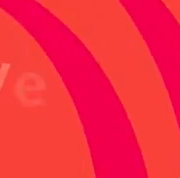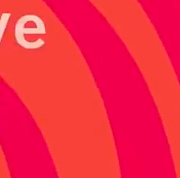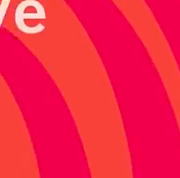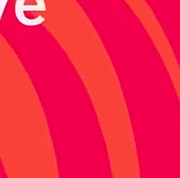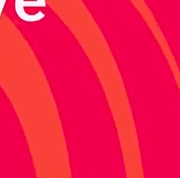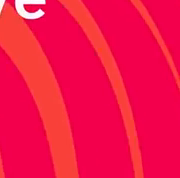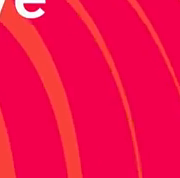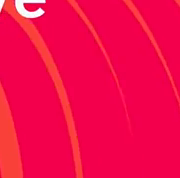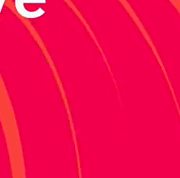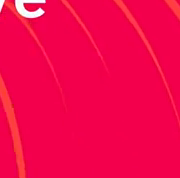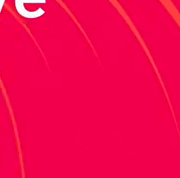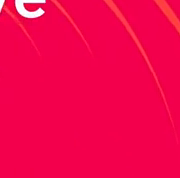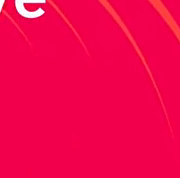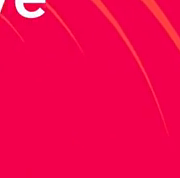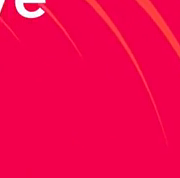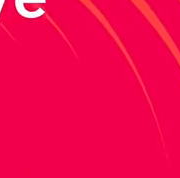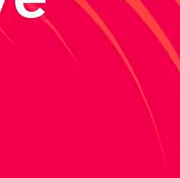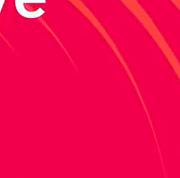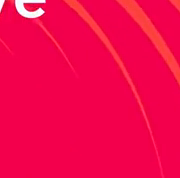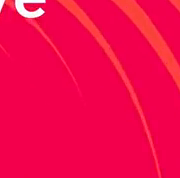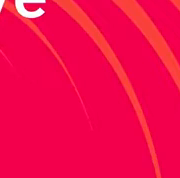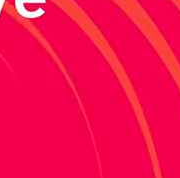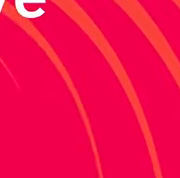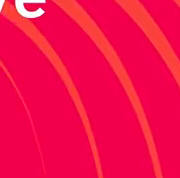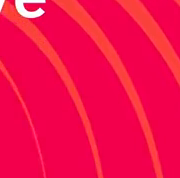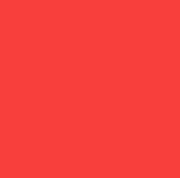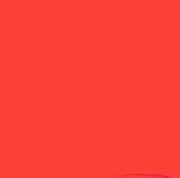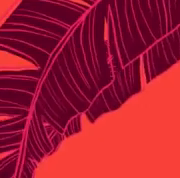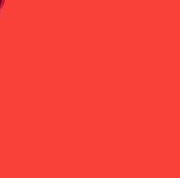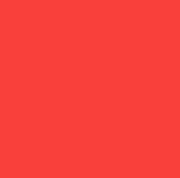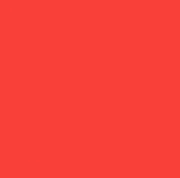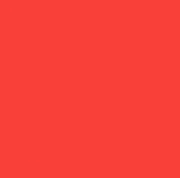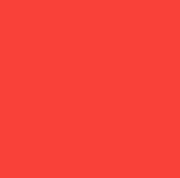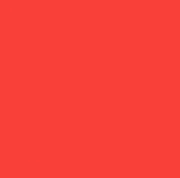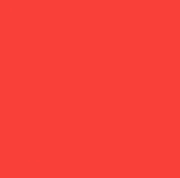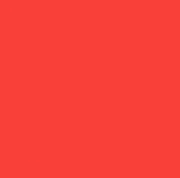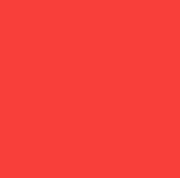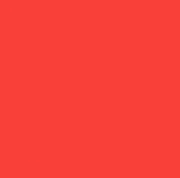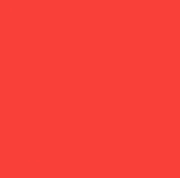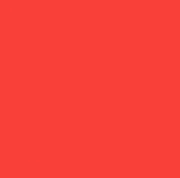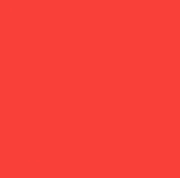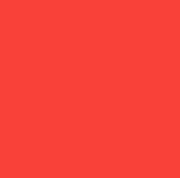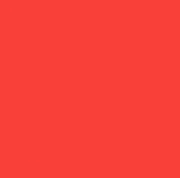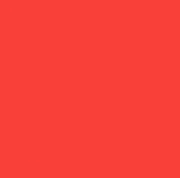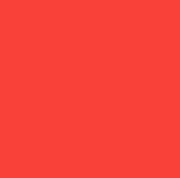pchenyi nandihi asante ni sana Thank you.